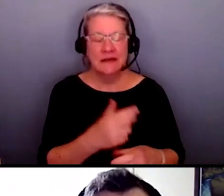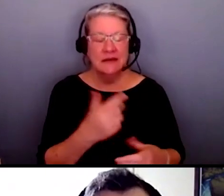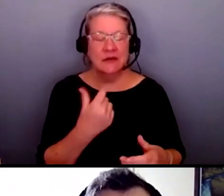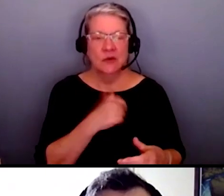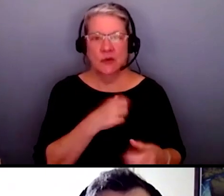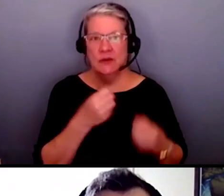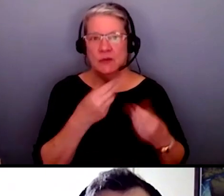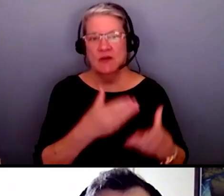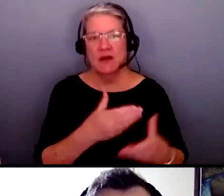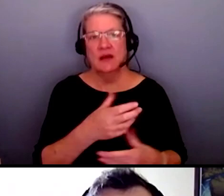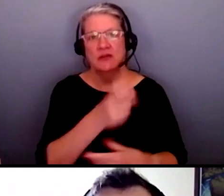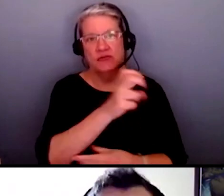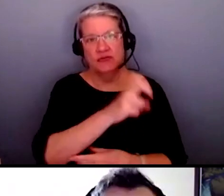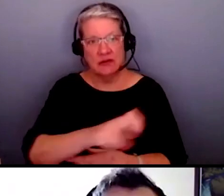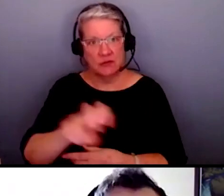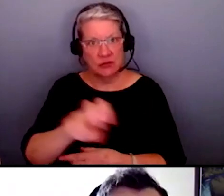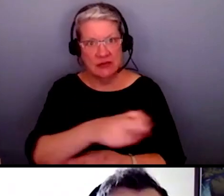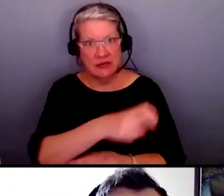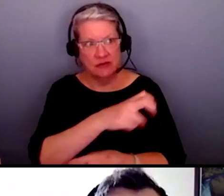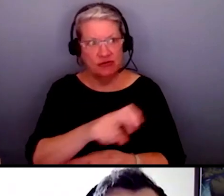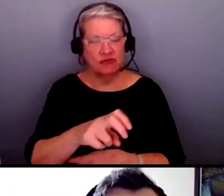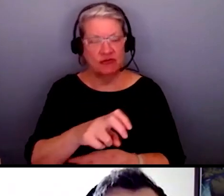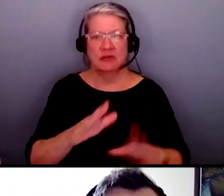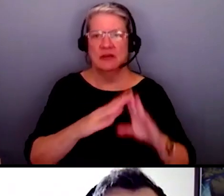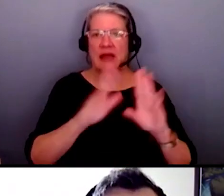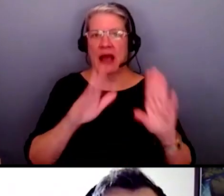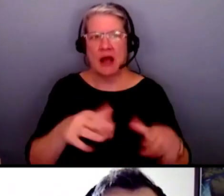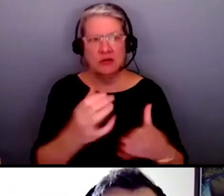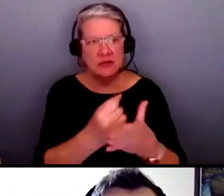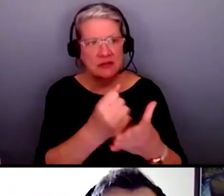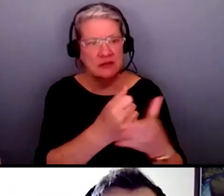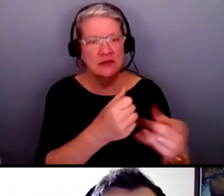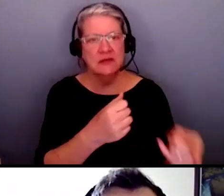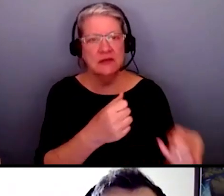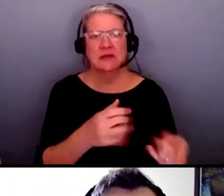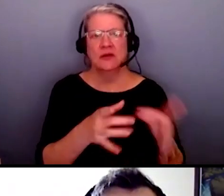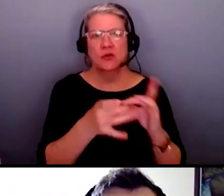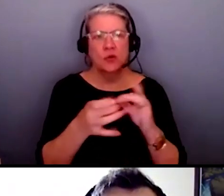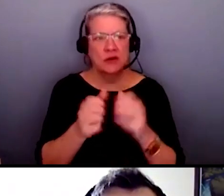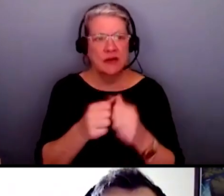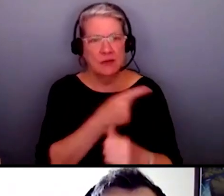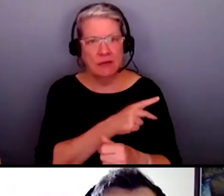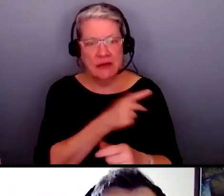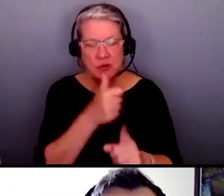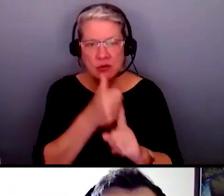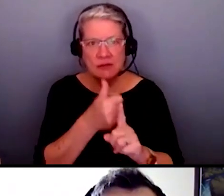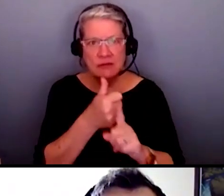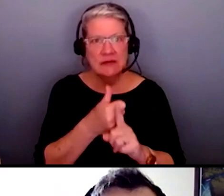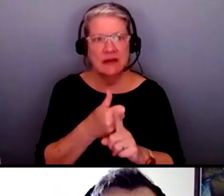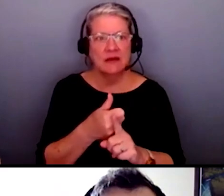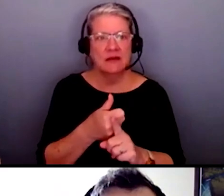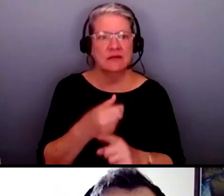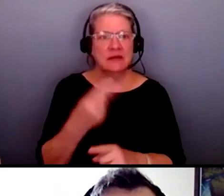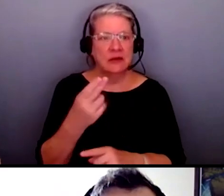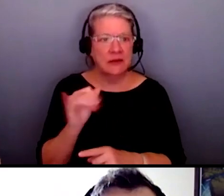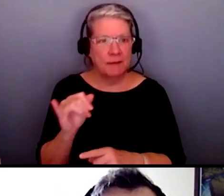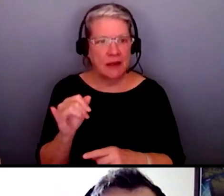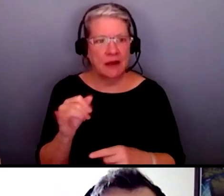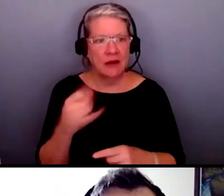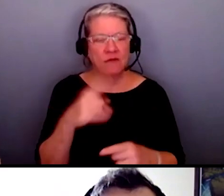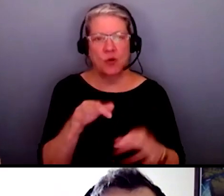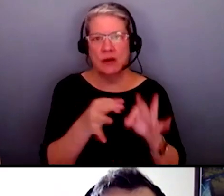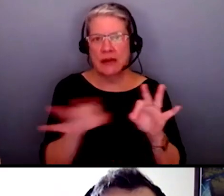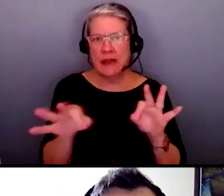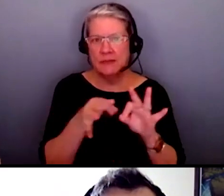provide transportation and help with housing as well as um coordinating with patients who are hearing and paid to get a caption